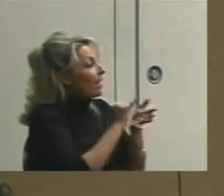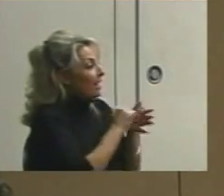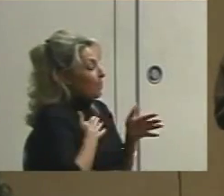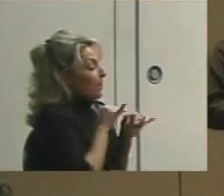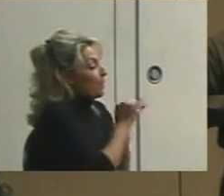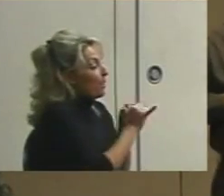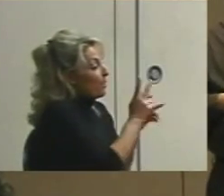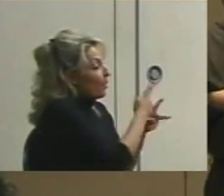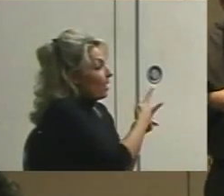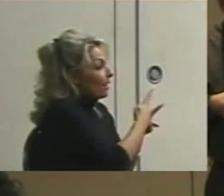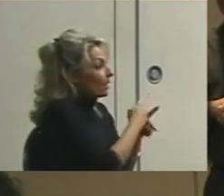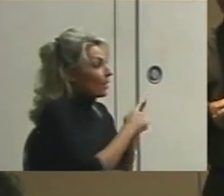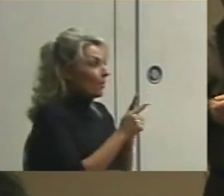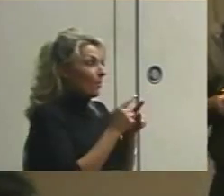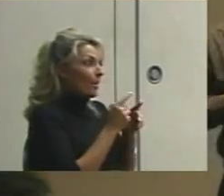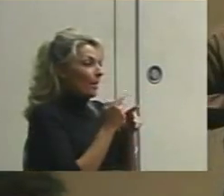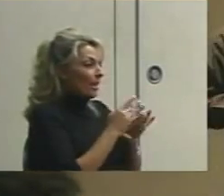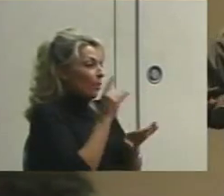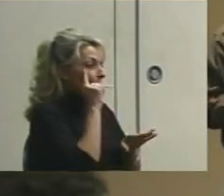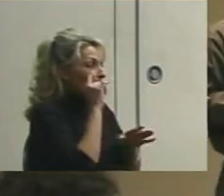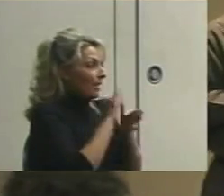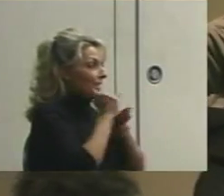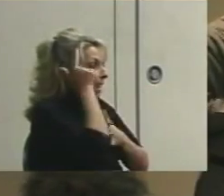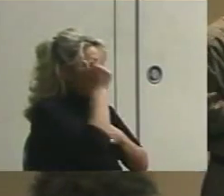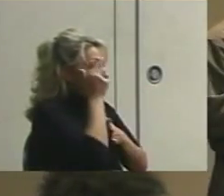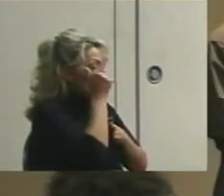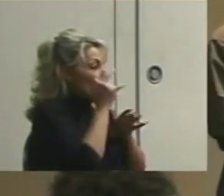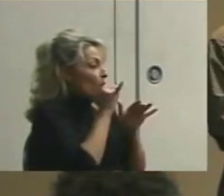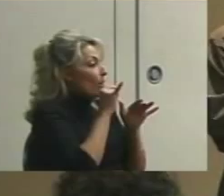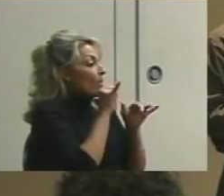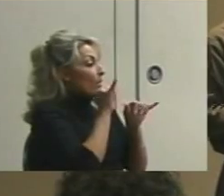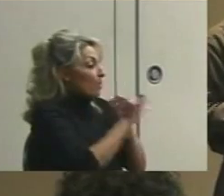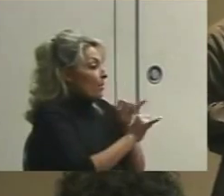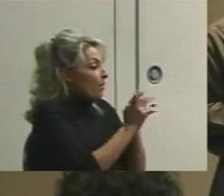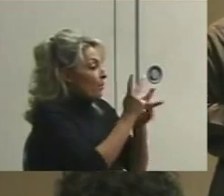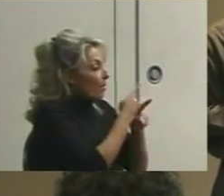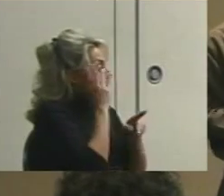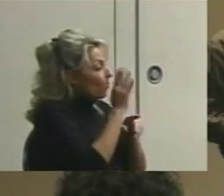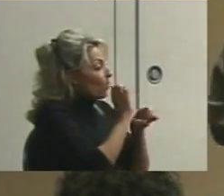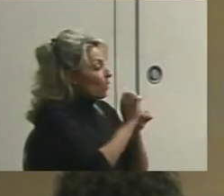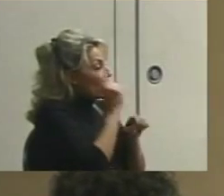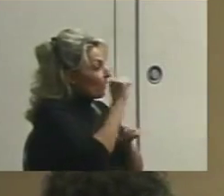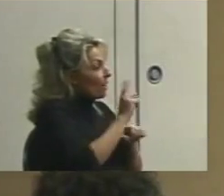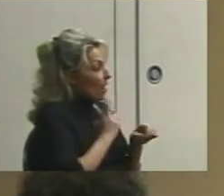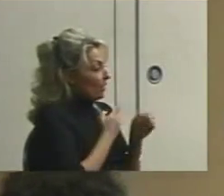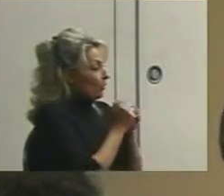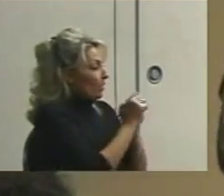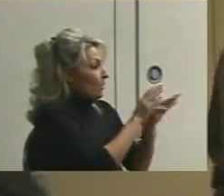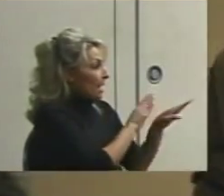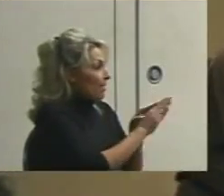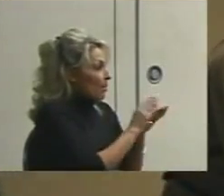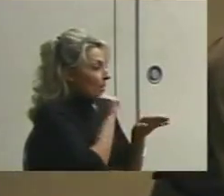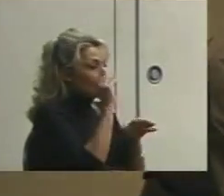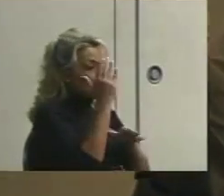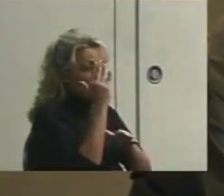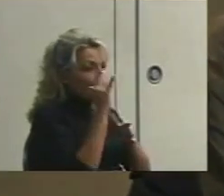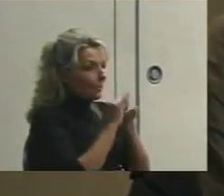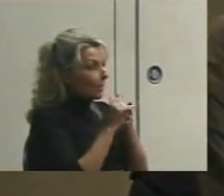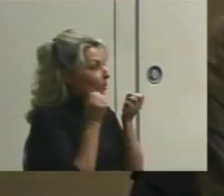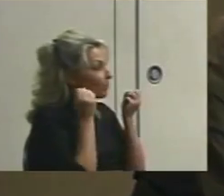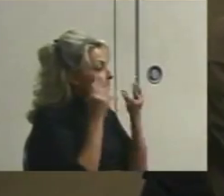But I just don't think it's very logical that permanent product would work for us for behavior. It doesn't seem to me like there are many